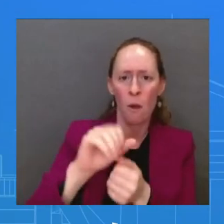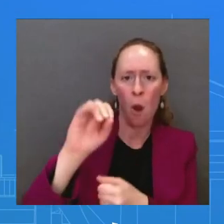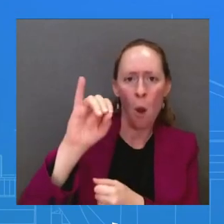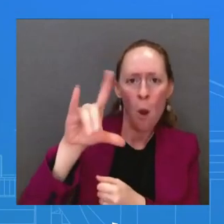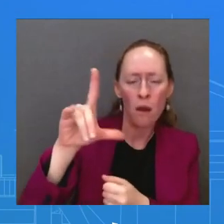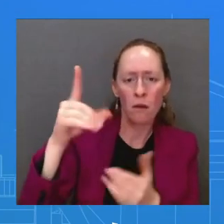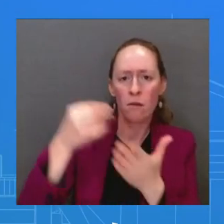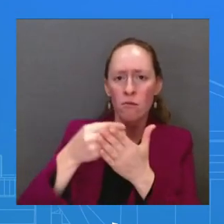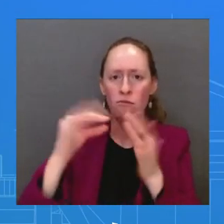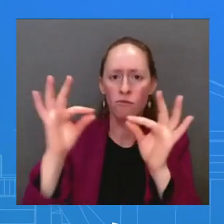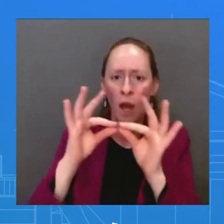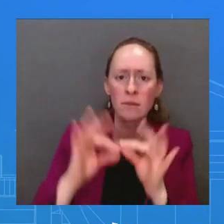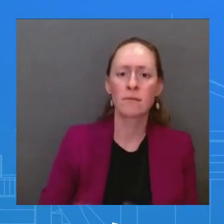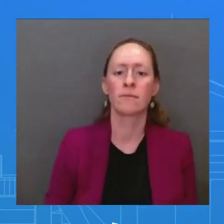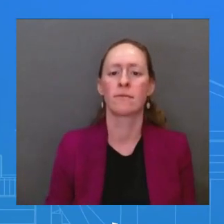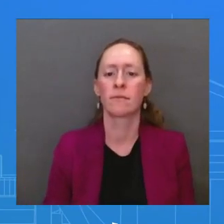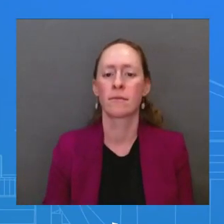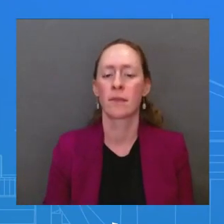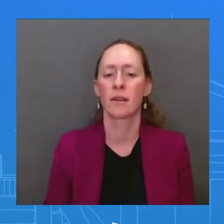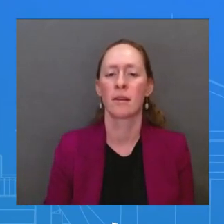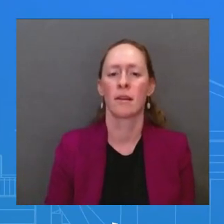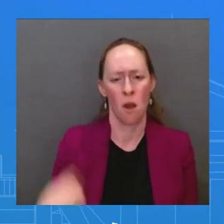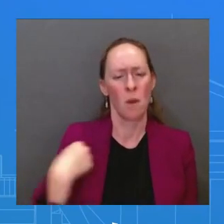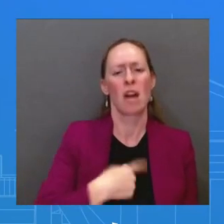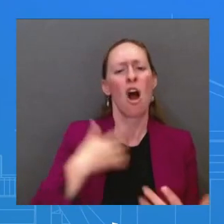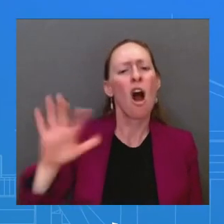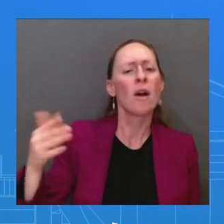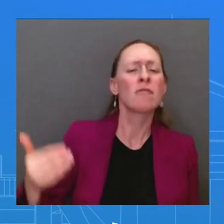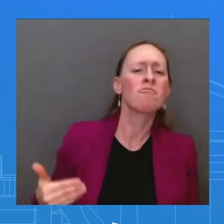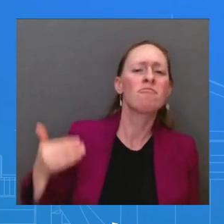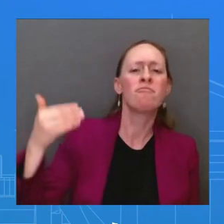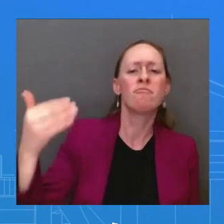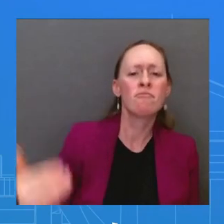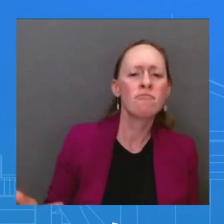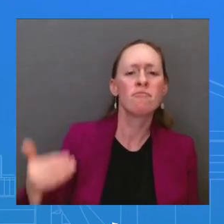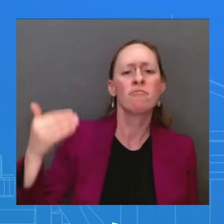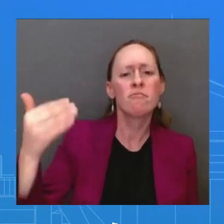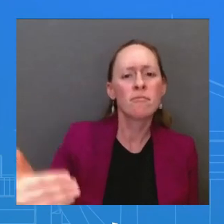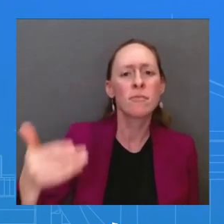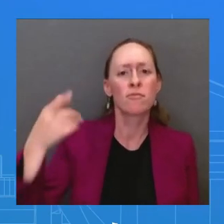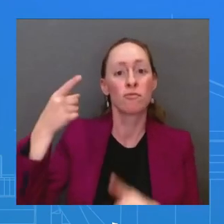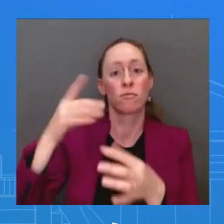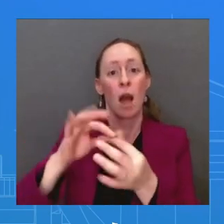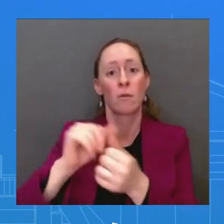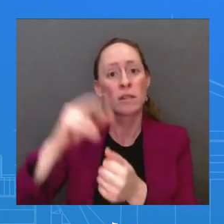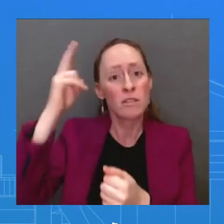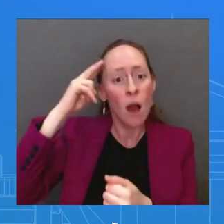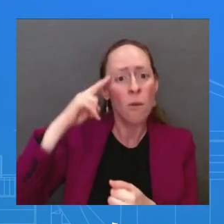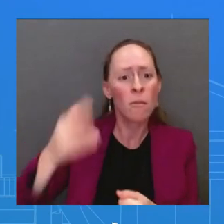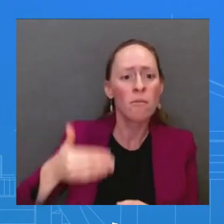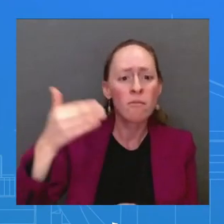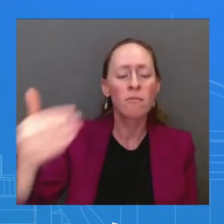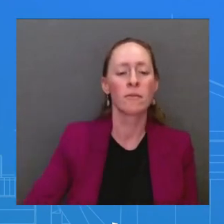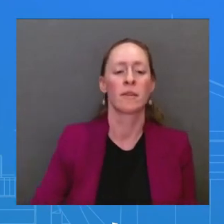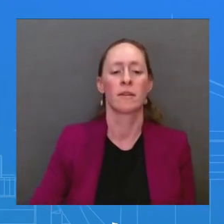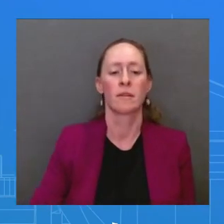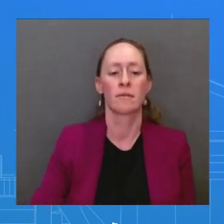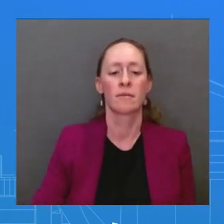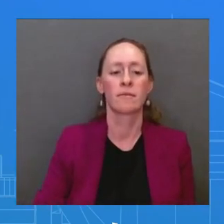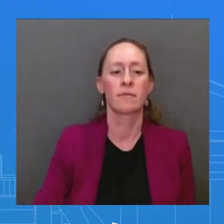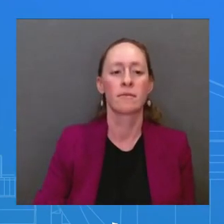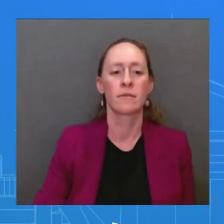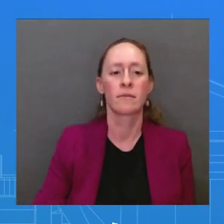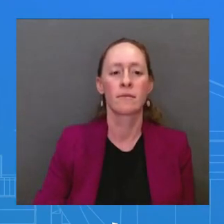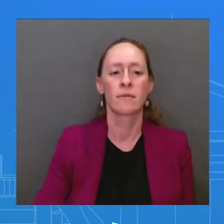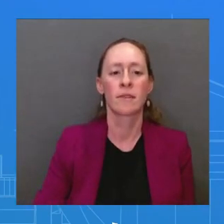at multiple levels with their energy minister, with their leadership, and that will continue. And